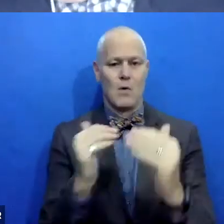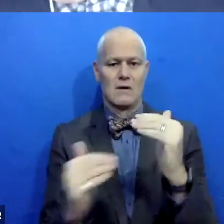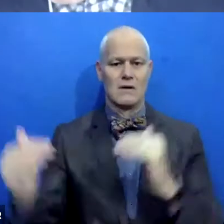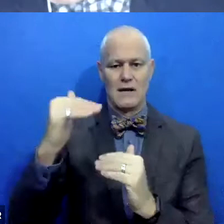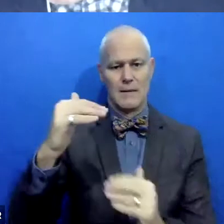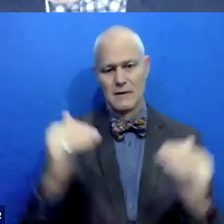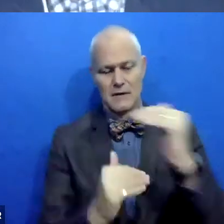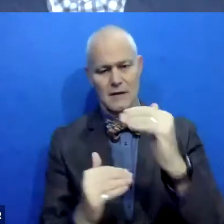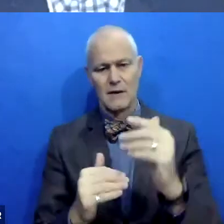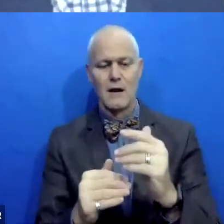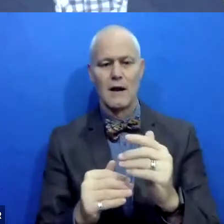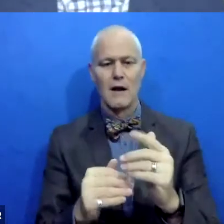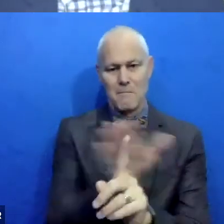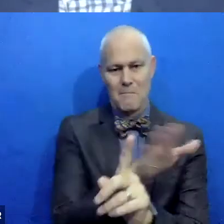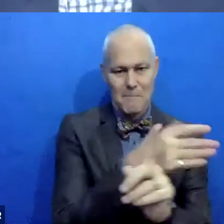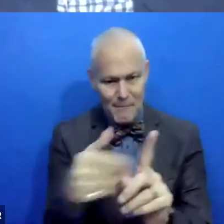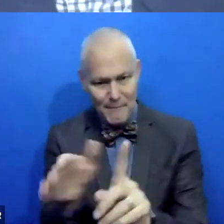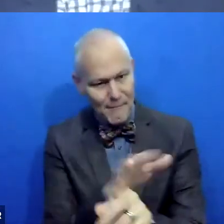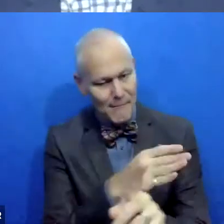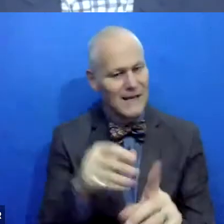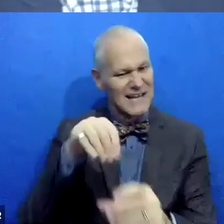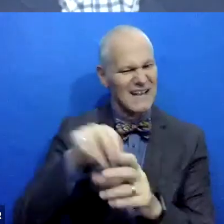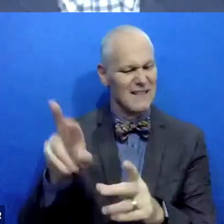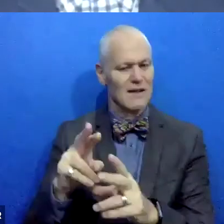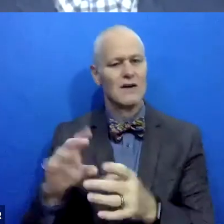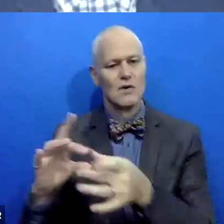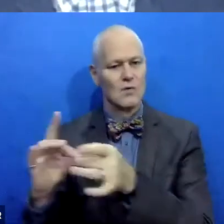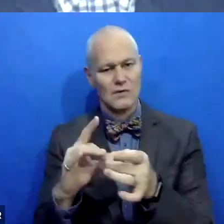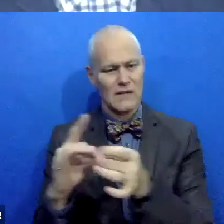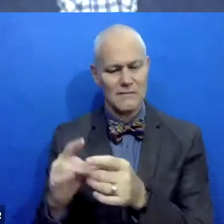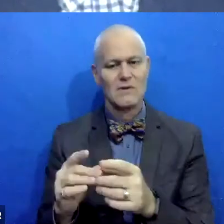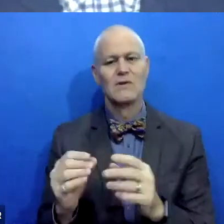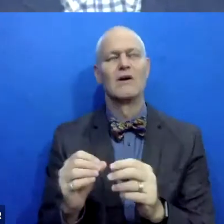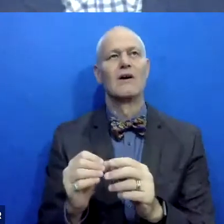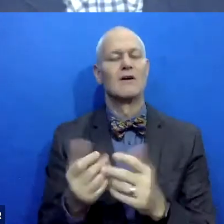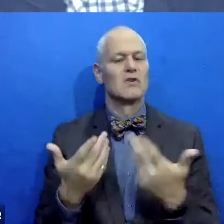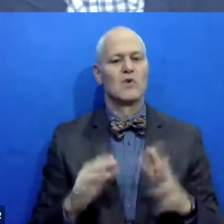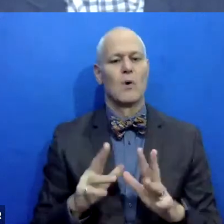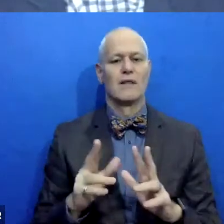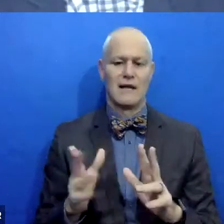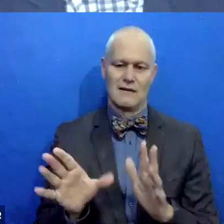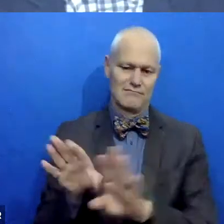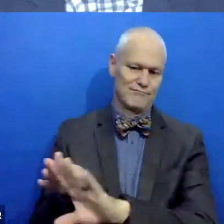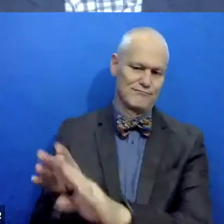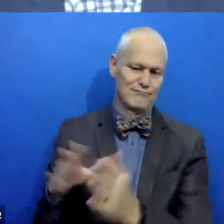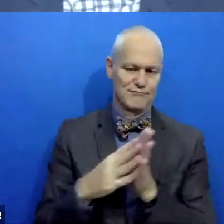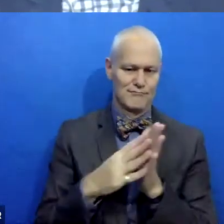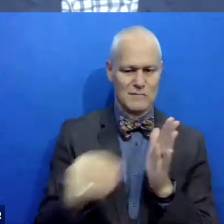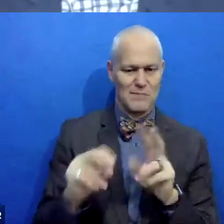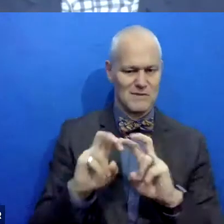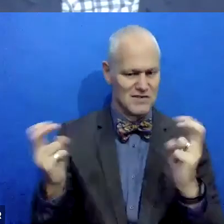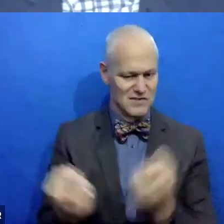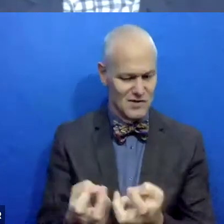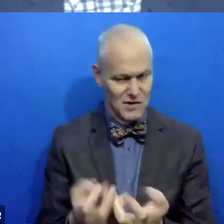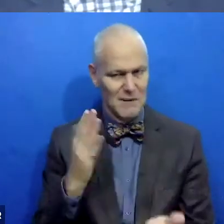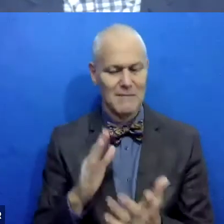et cetera, that may have existed in the relationship to avoid that being replicated in circles, especially in subtle ways that perhaps